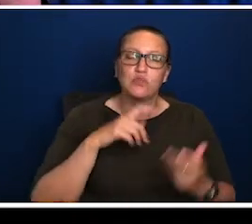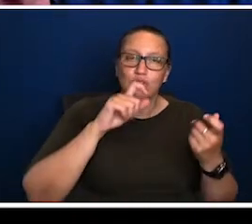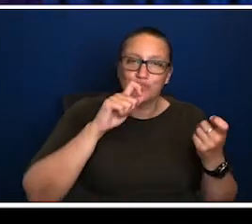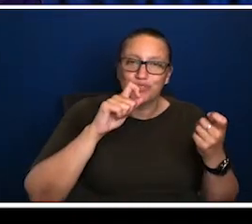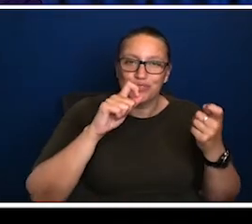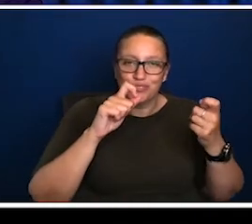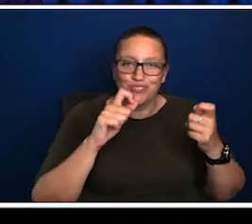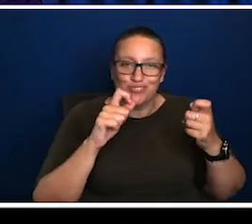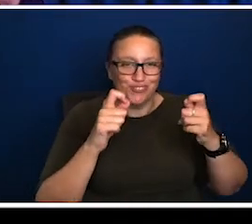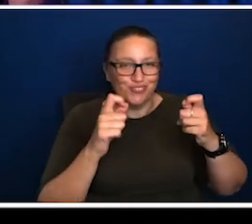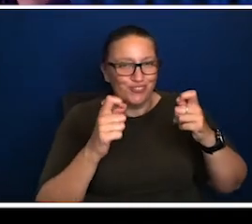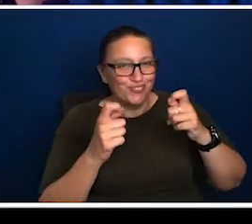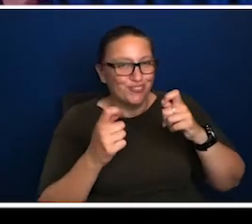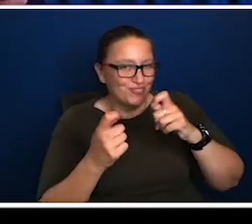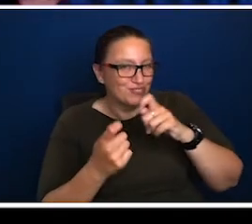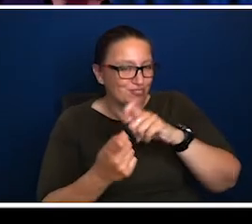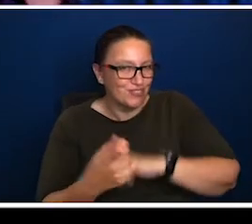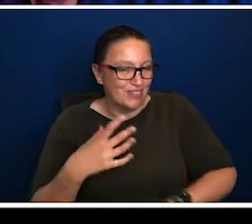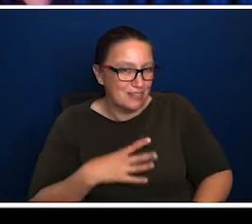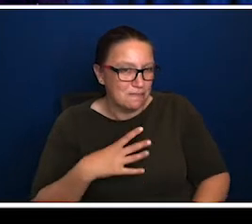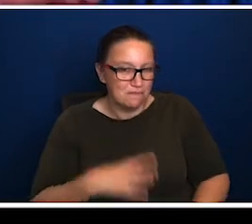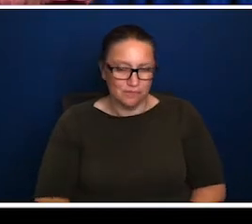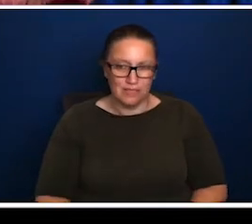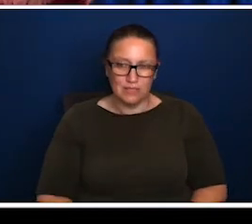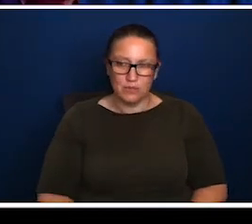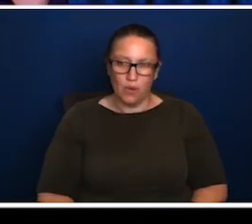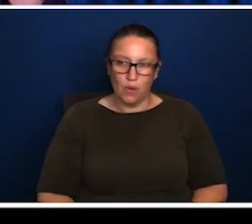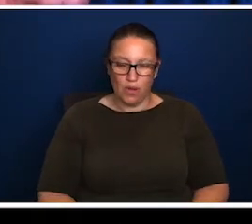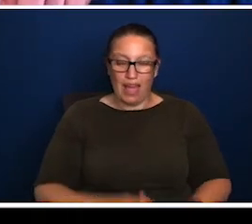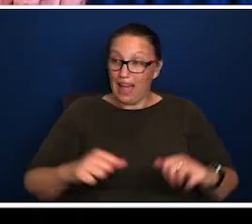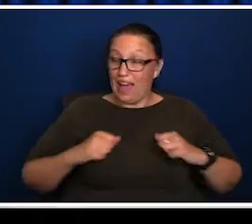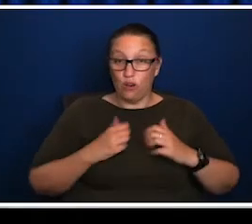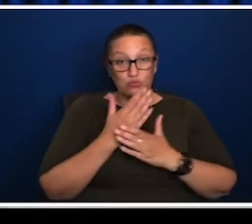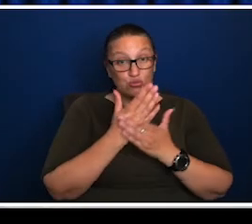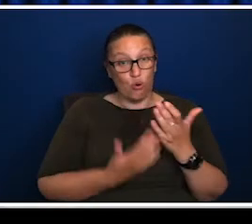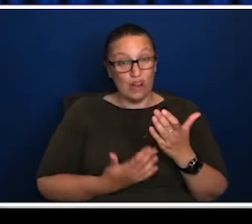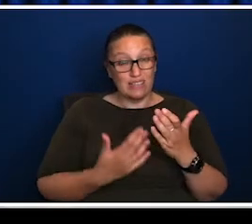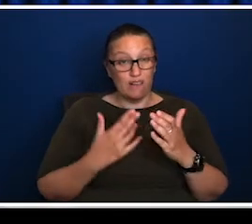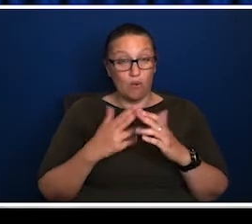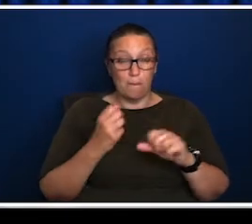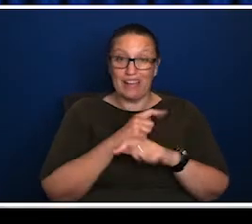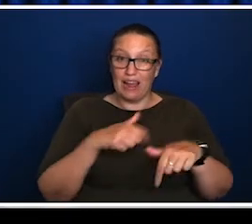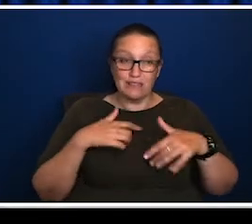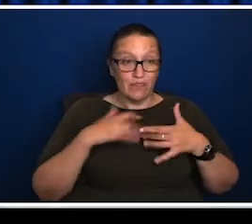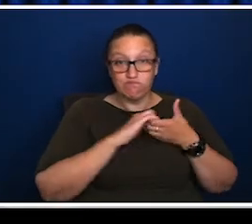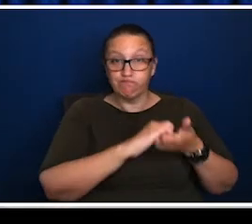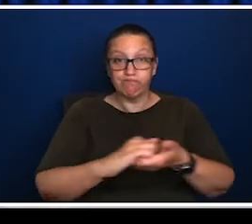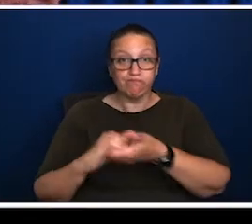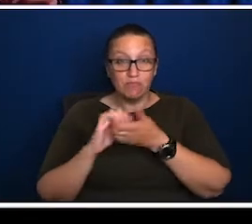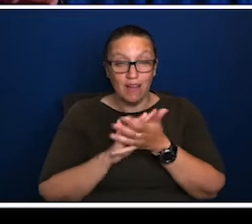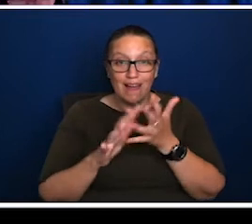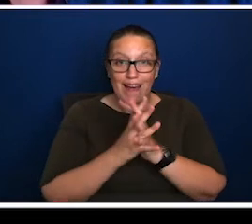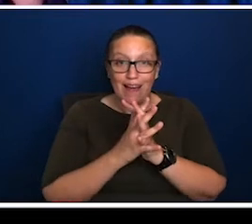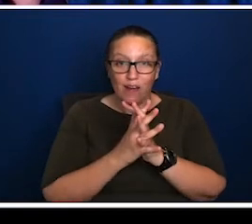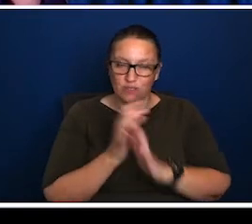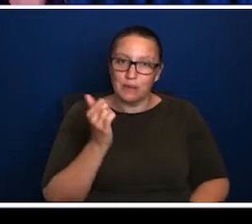the story that binds us all, the binding stories are in the indigenous stories or in the welcome to country story are in the multiple language